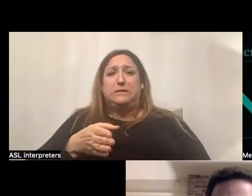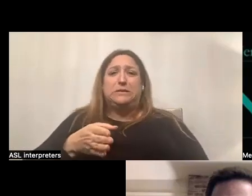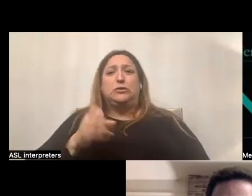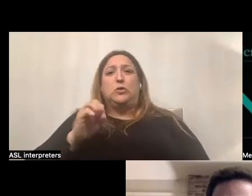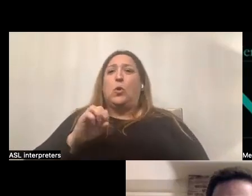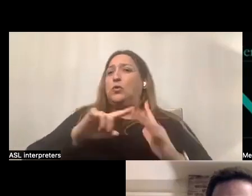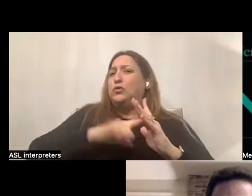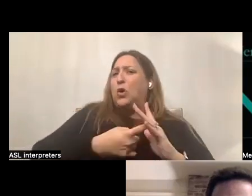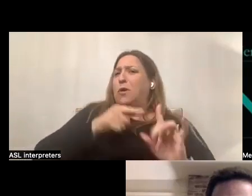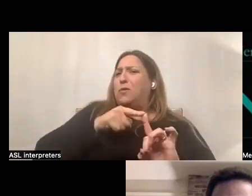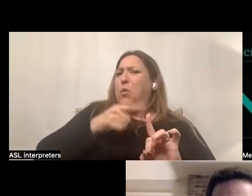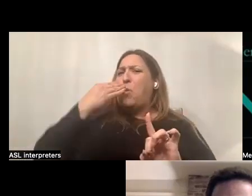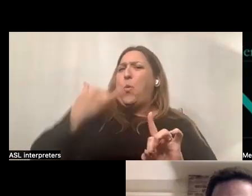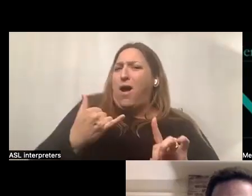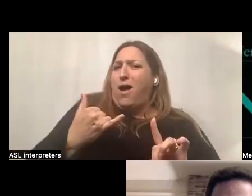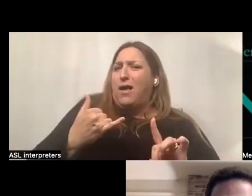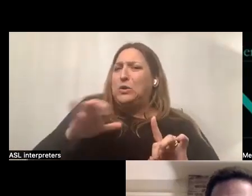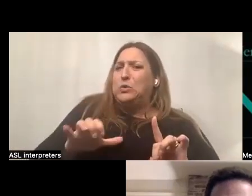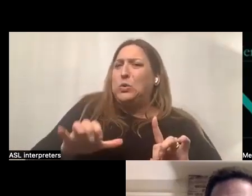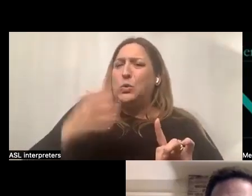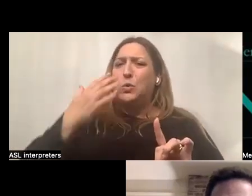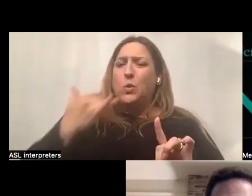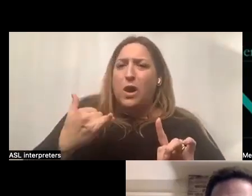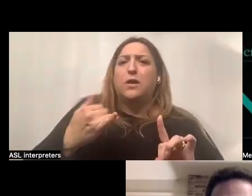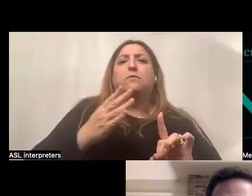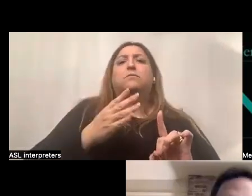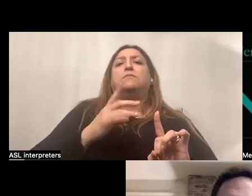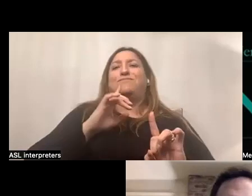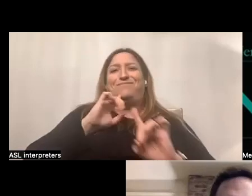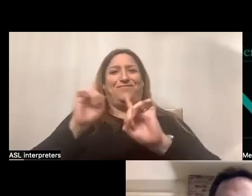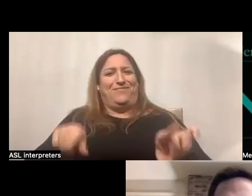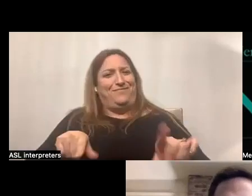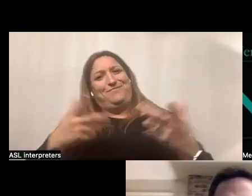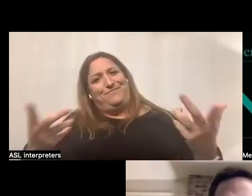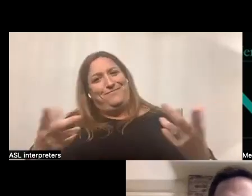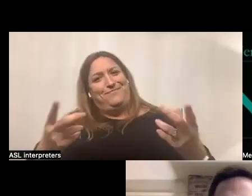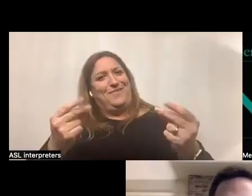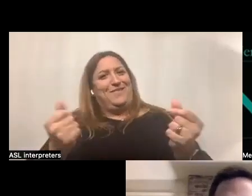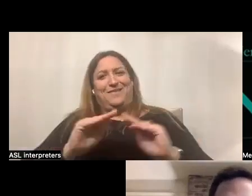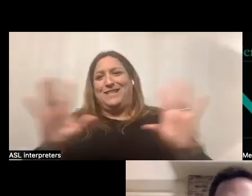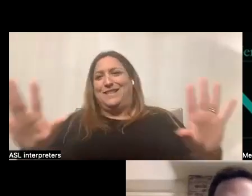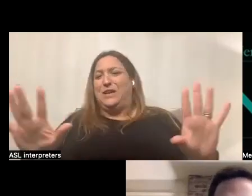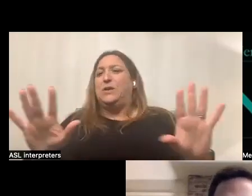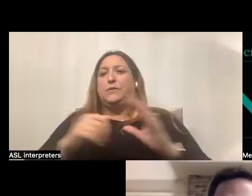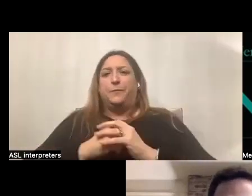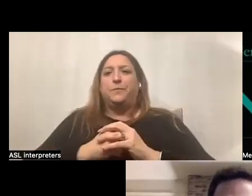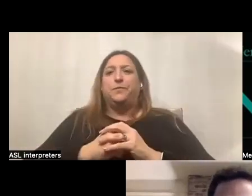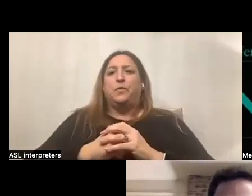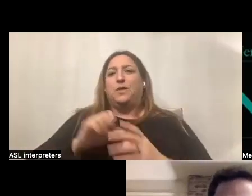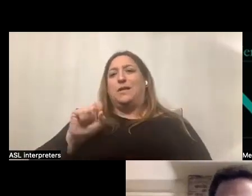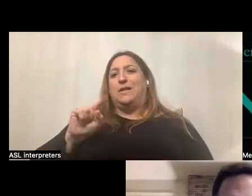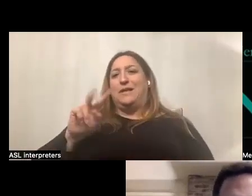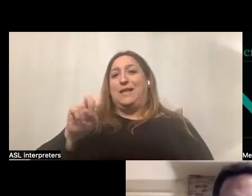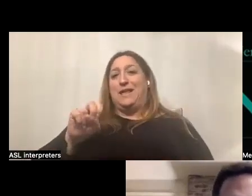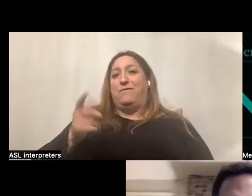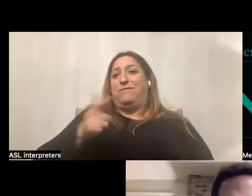of why, you know, why would we do this? And, um, I think, I think the answer is, is comes up pretty clearly. So, and I know Steve, you're going to talk a